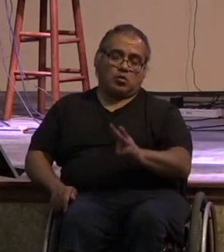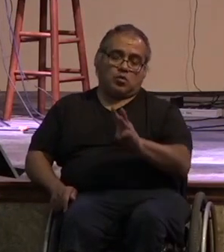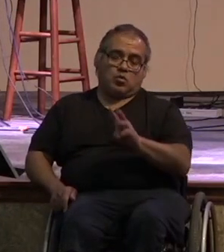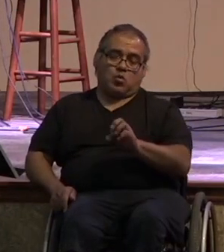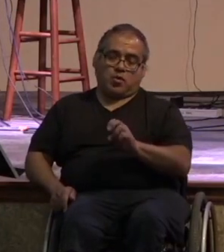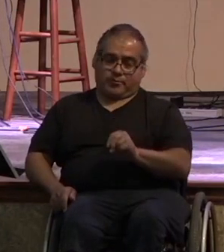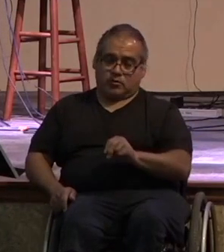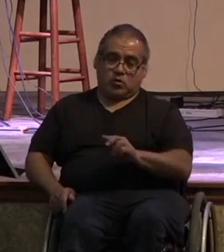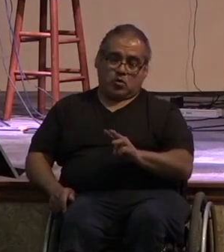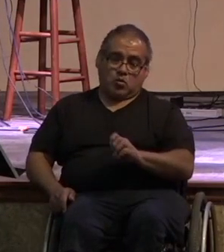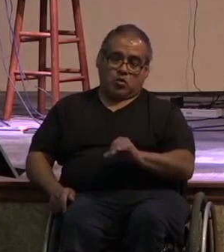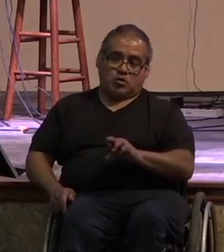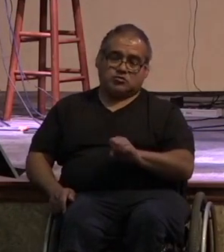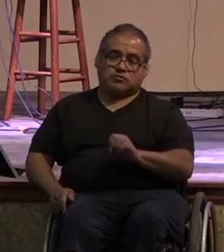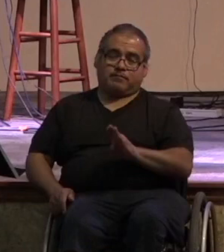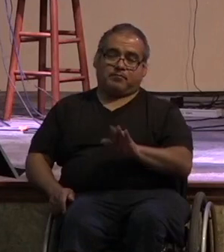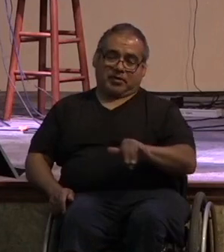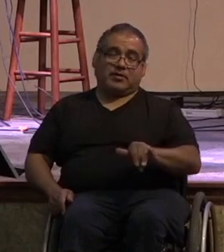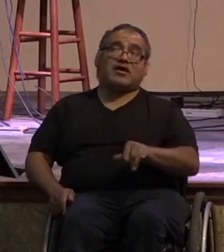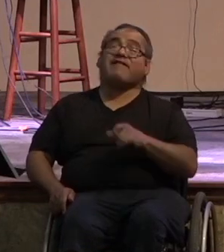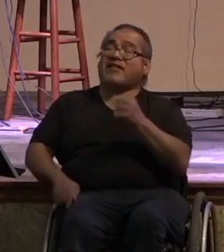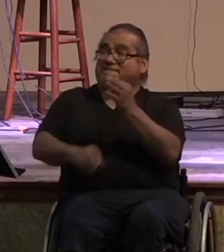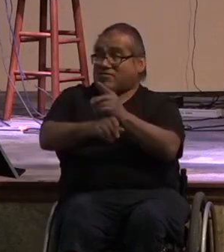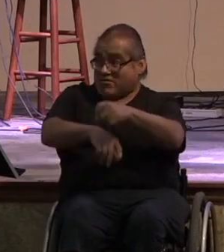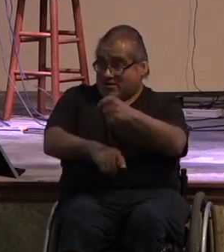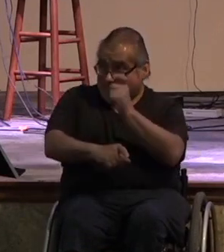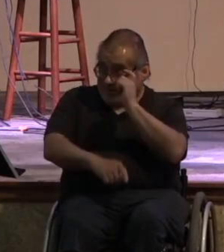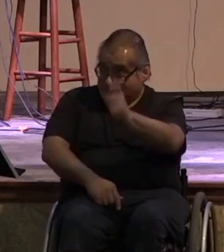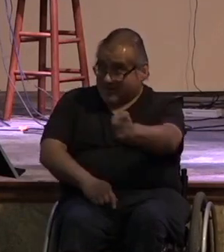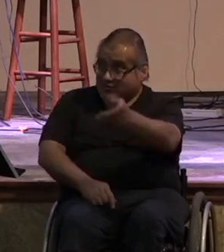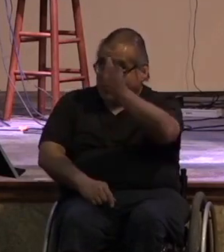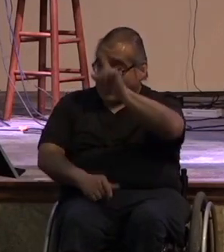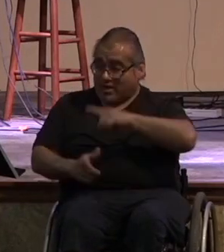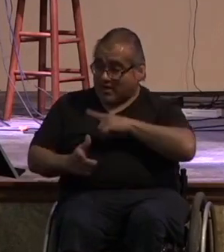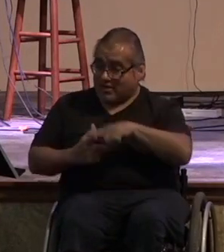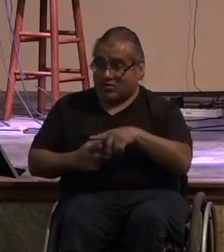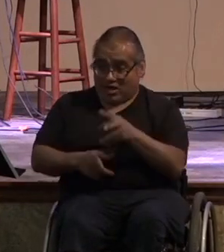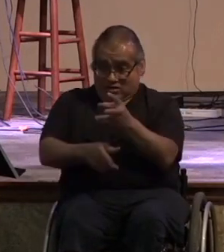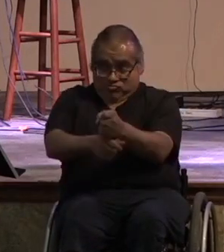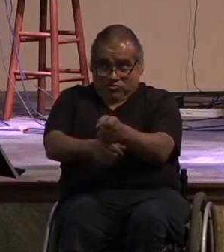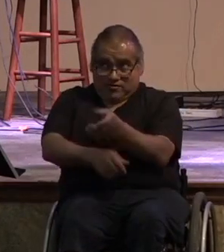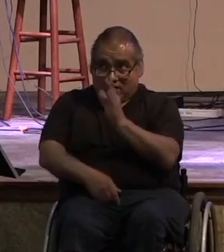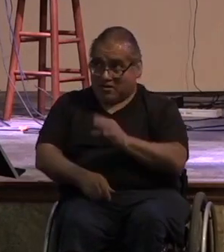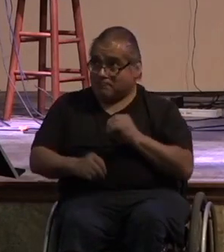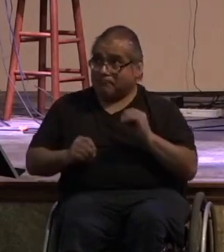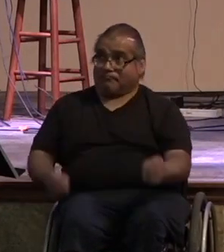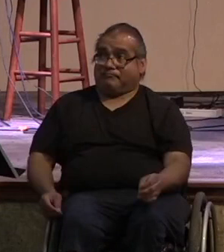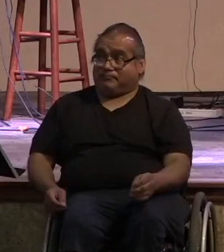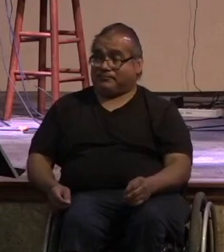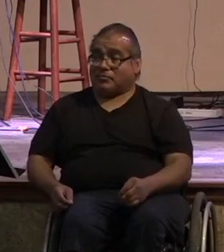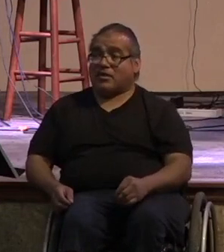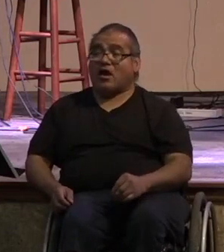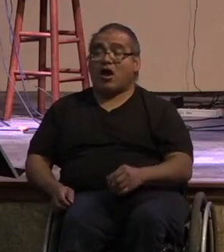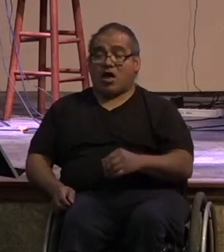don't faithfully give to the lord we don't really trust the lord of course our tithes and offerings aren't